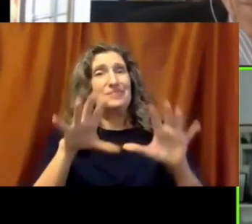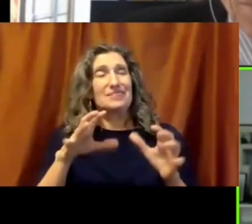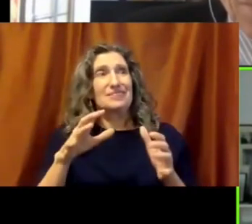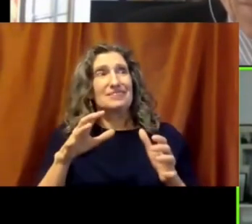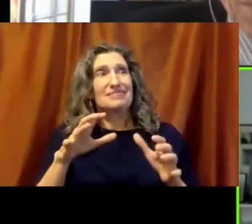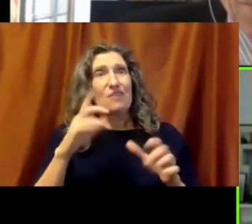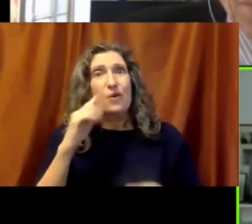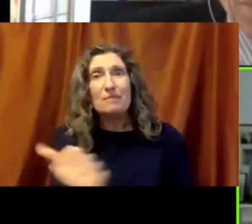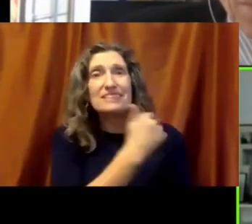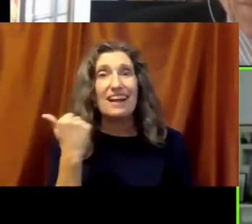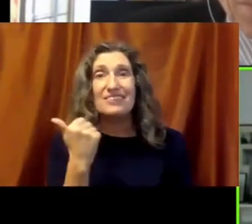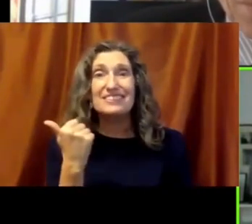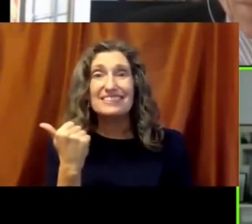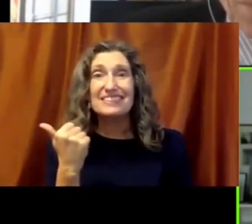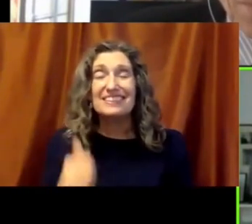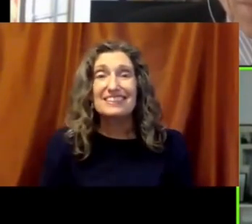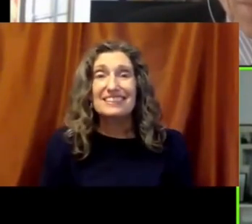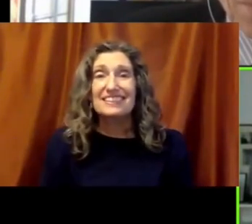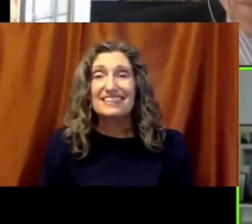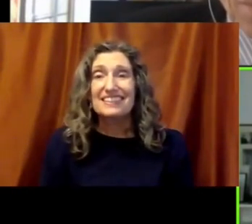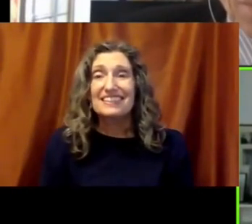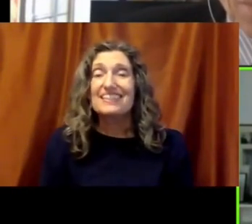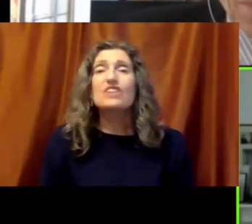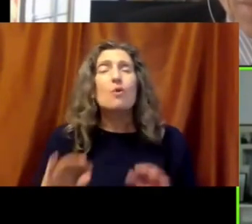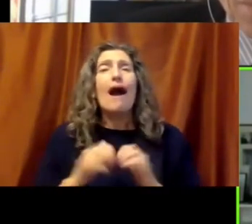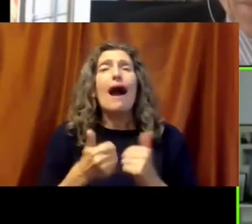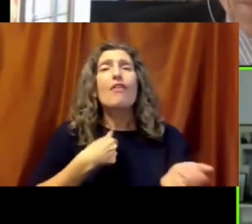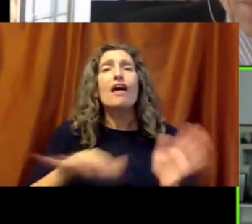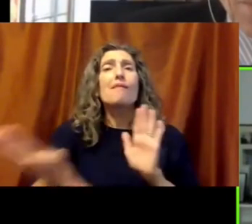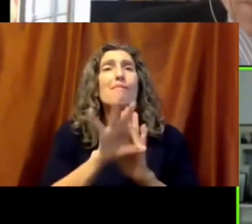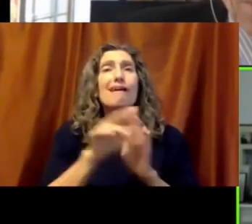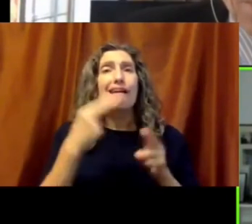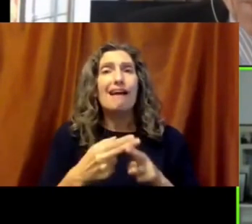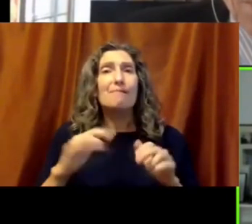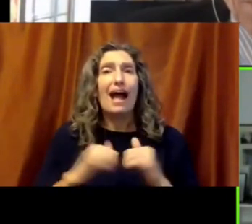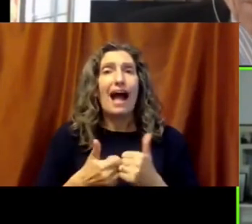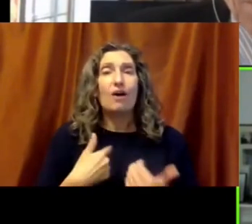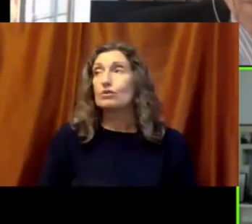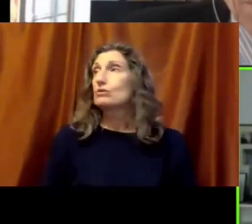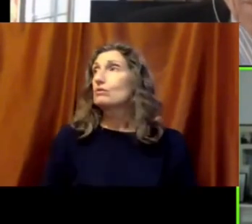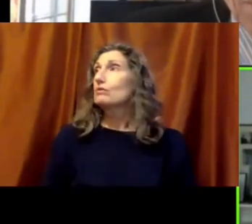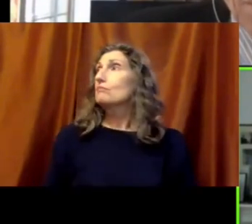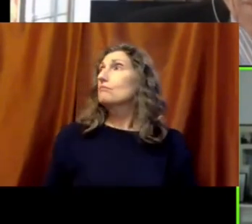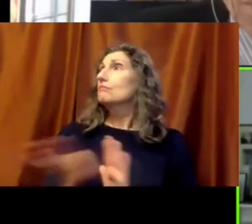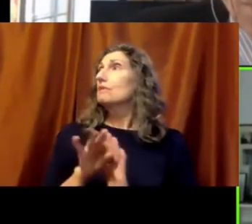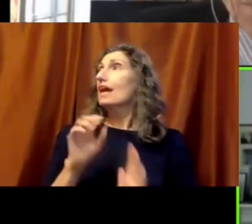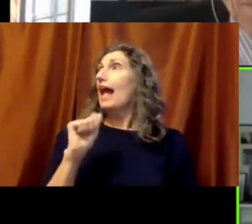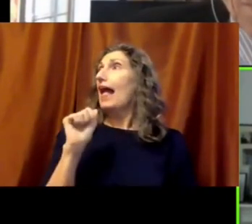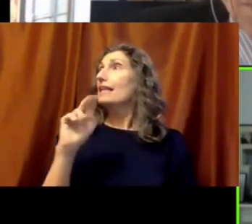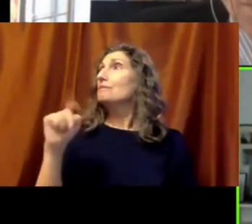so what did they do when they named the school? They didn't just name it Allen Page Middle School.